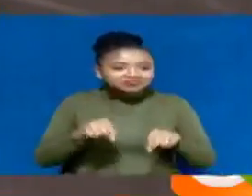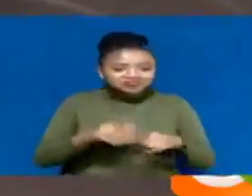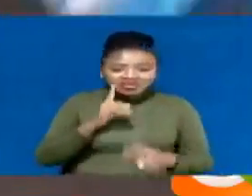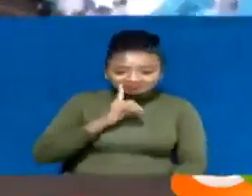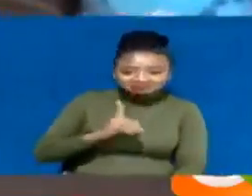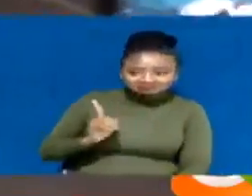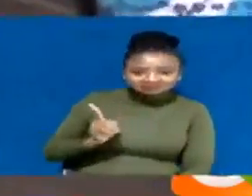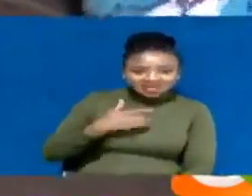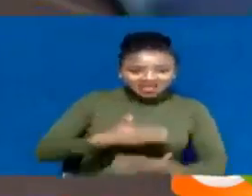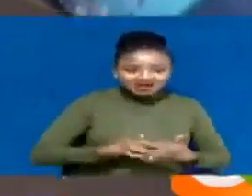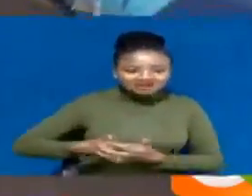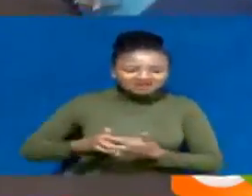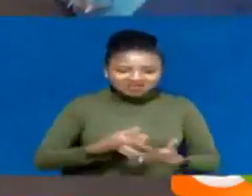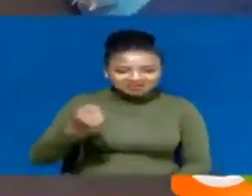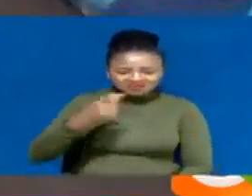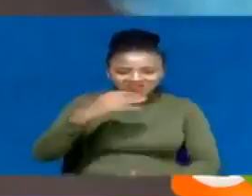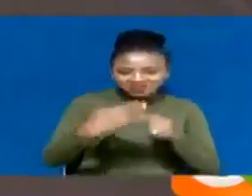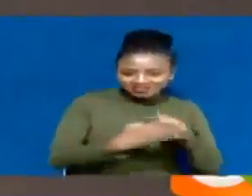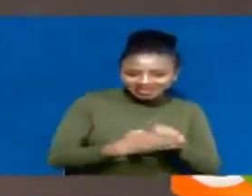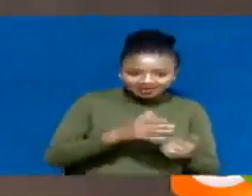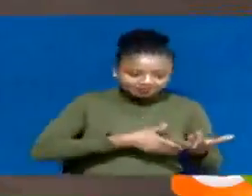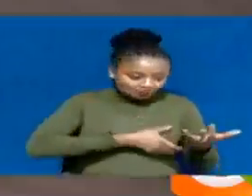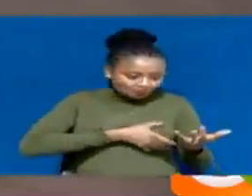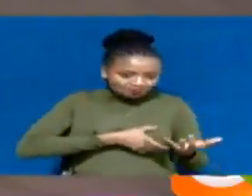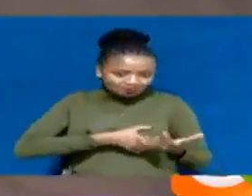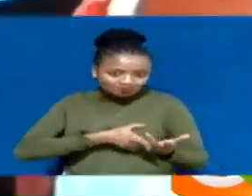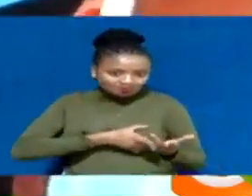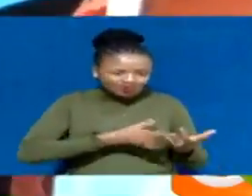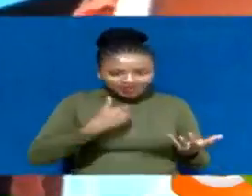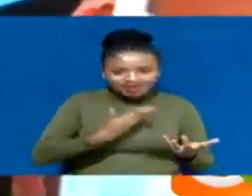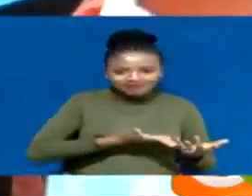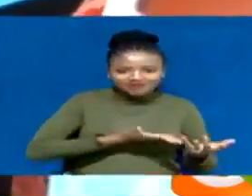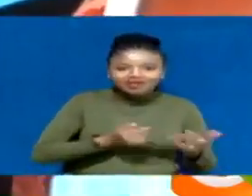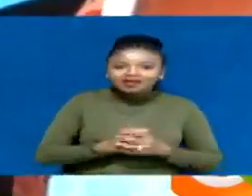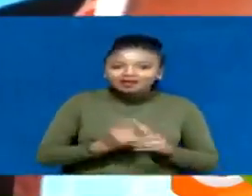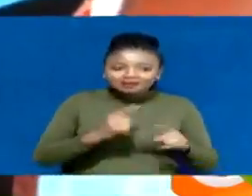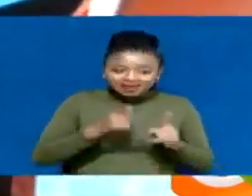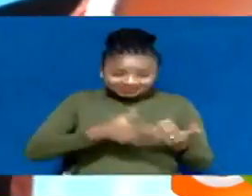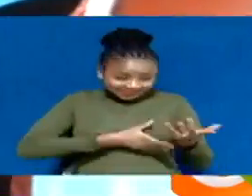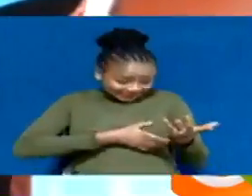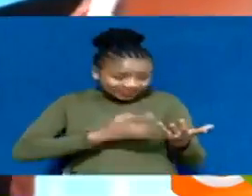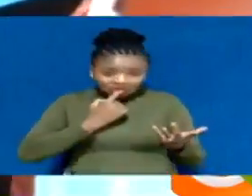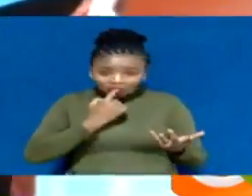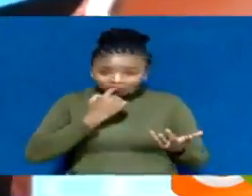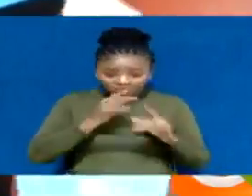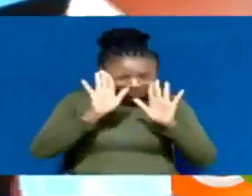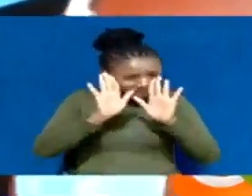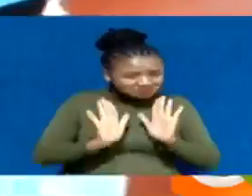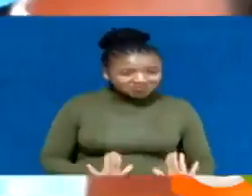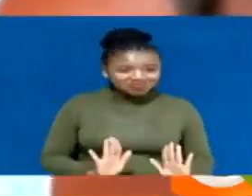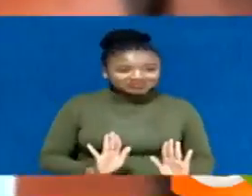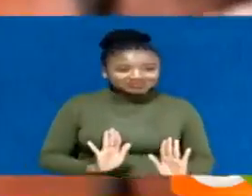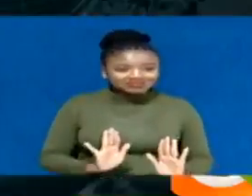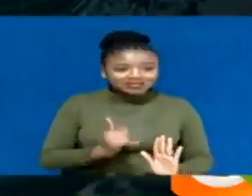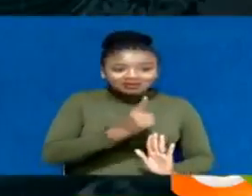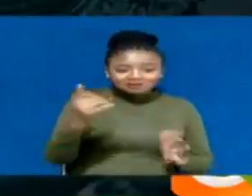Beatrice has a nine-month-old baby who is breastfeeding, a critical stage in the development of an infant. Health